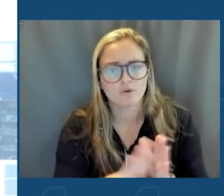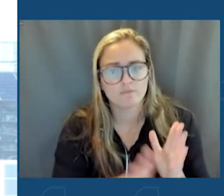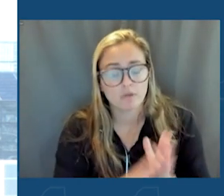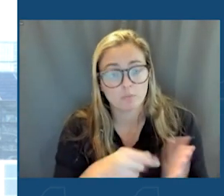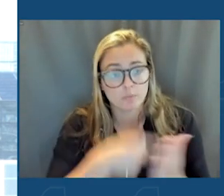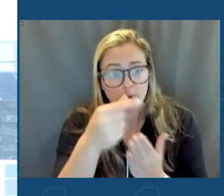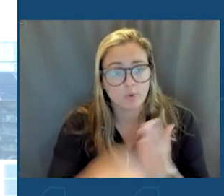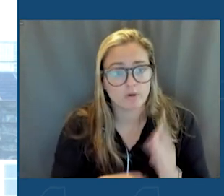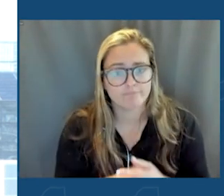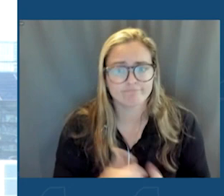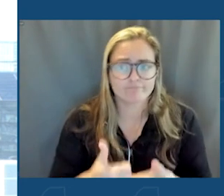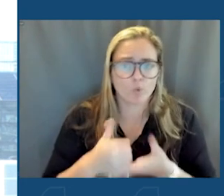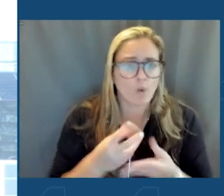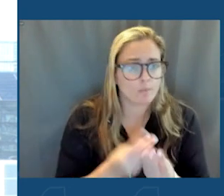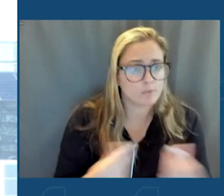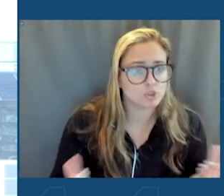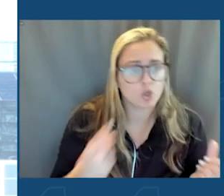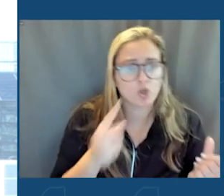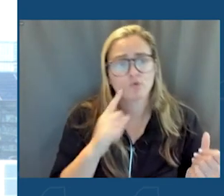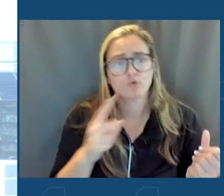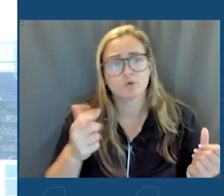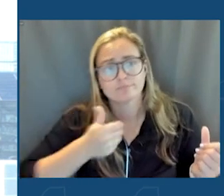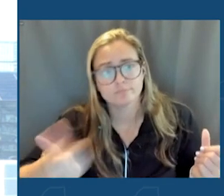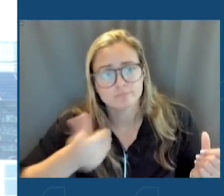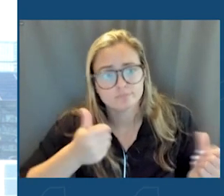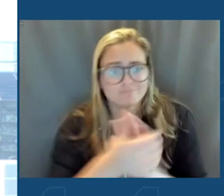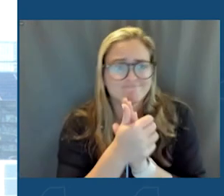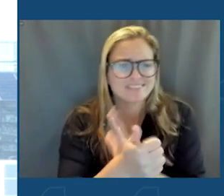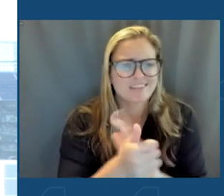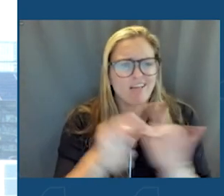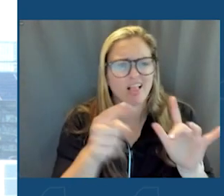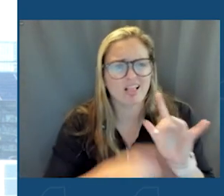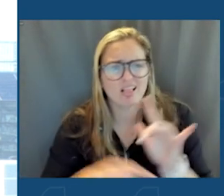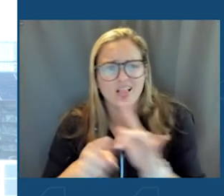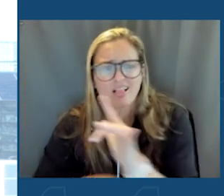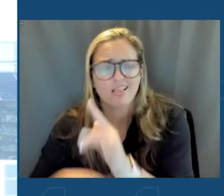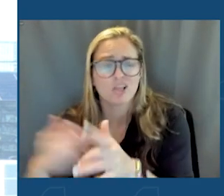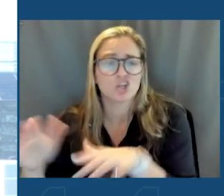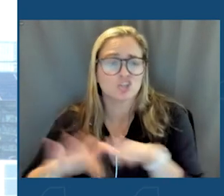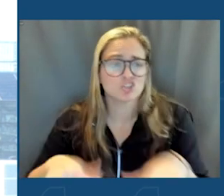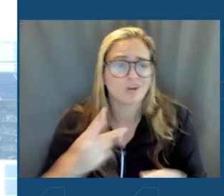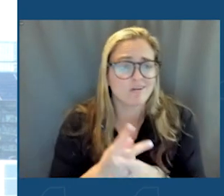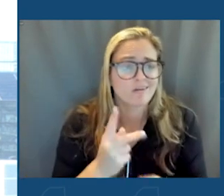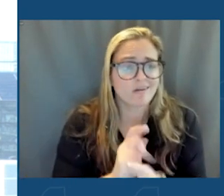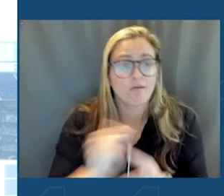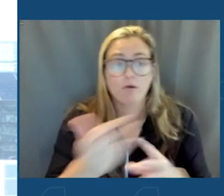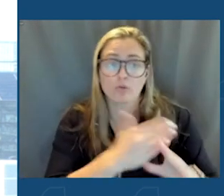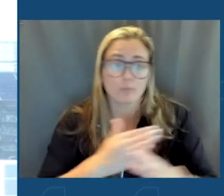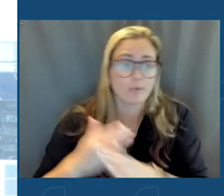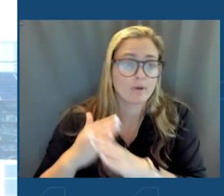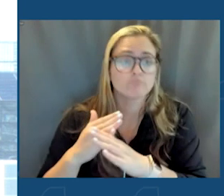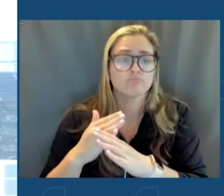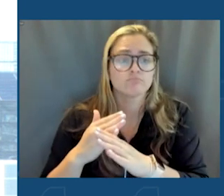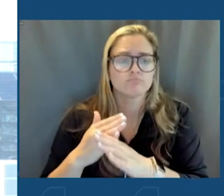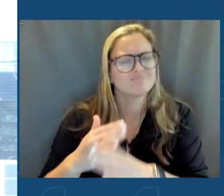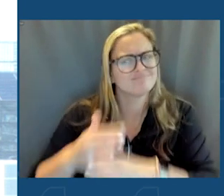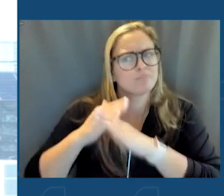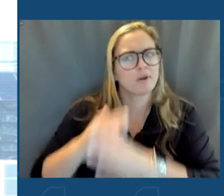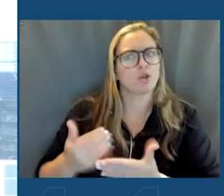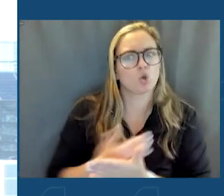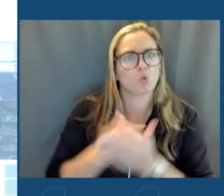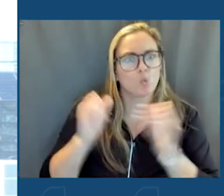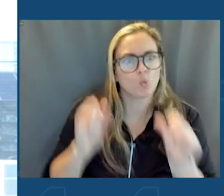to help solve for transportation skill gaps, child care, and other barriers preventing new workers from entering